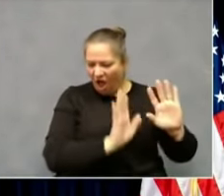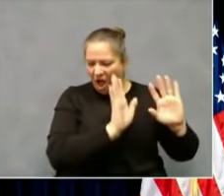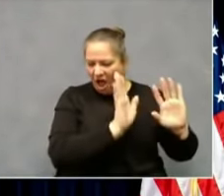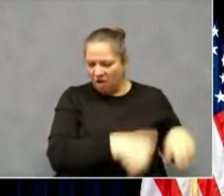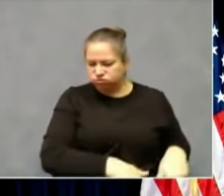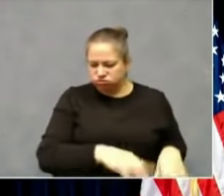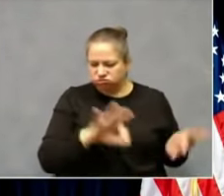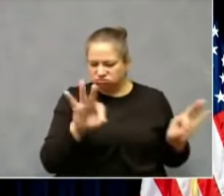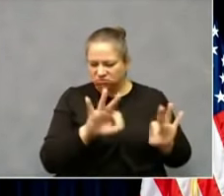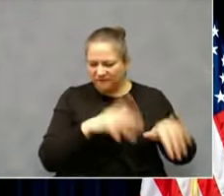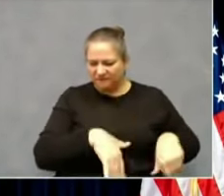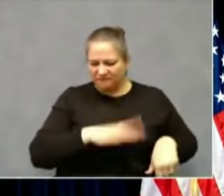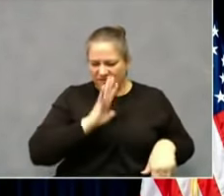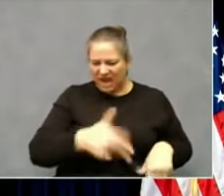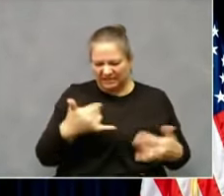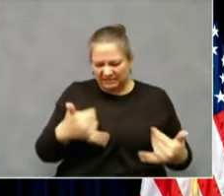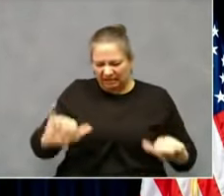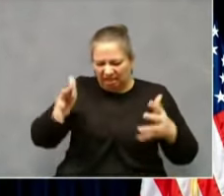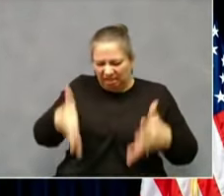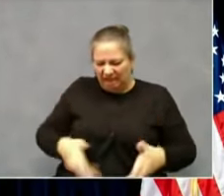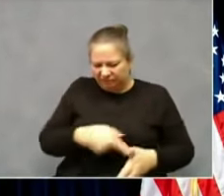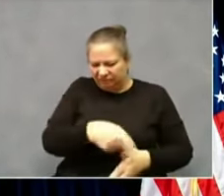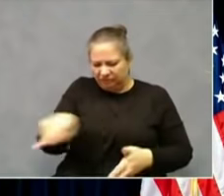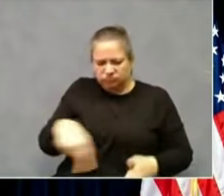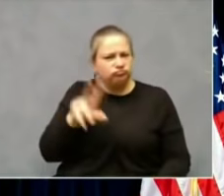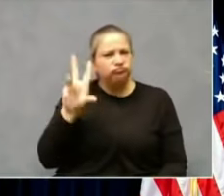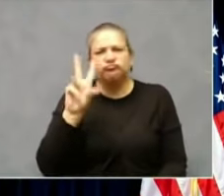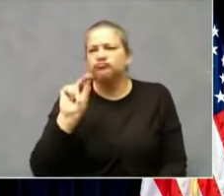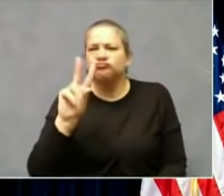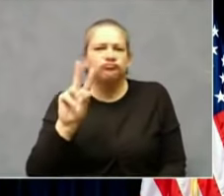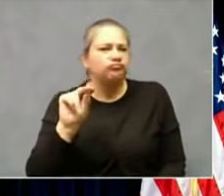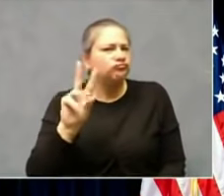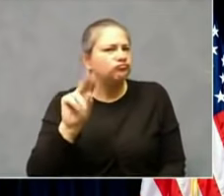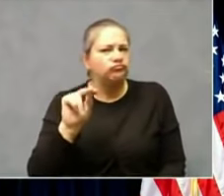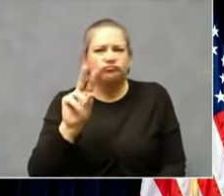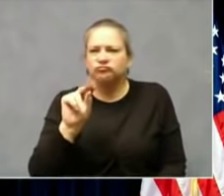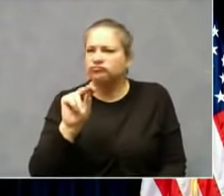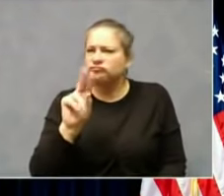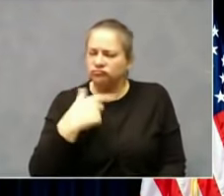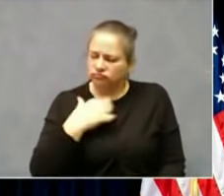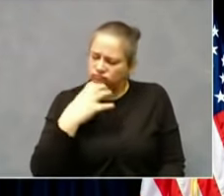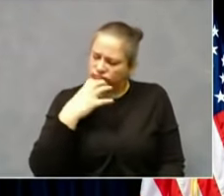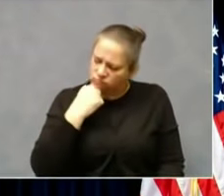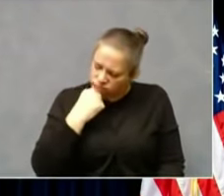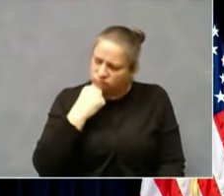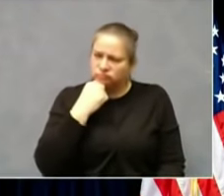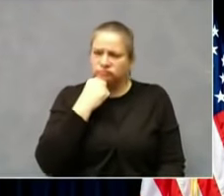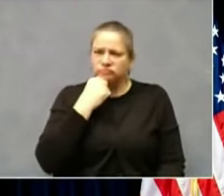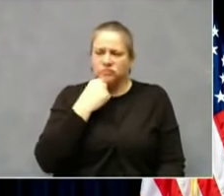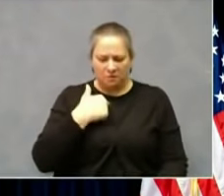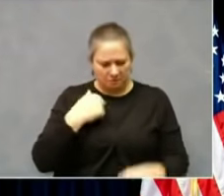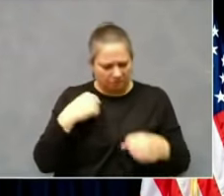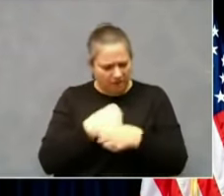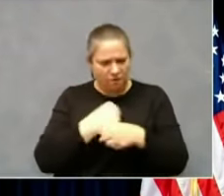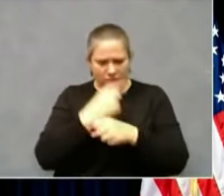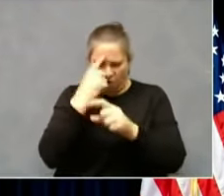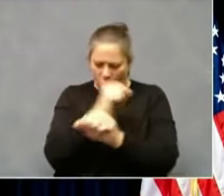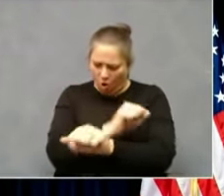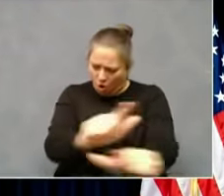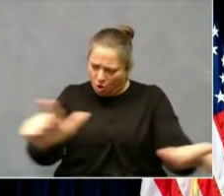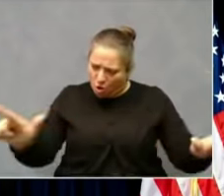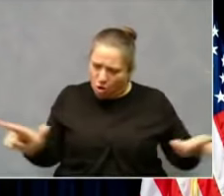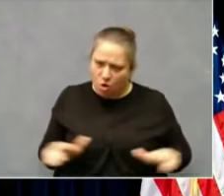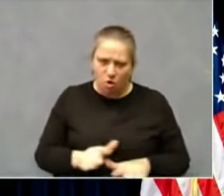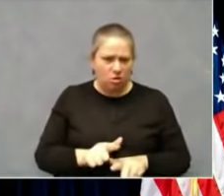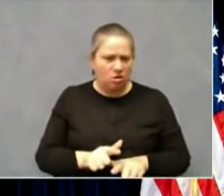will fight back regardless of the pain. And I will push us to fight back regardless of the ramifications for me.